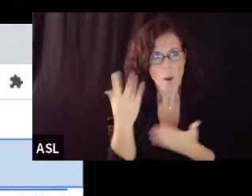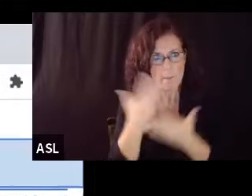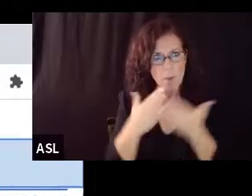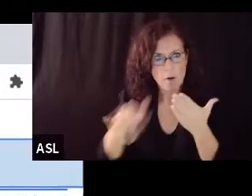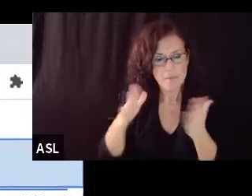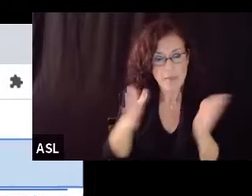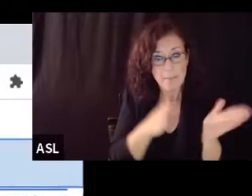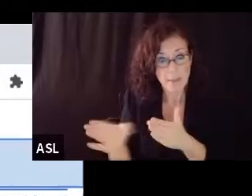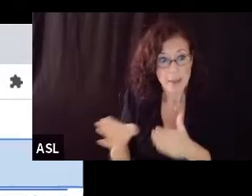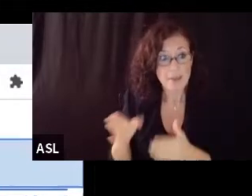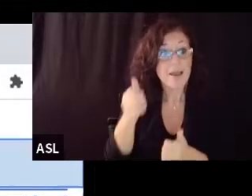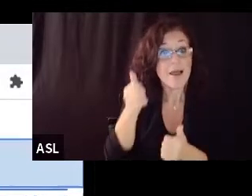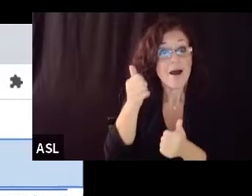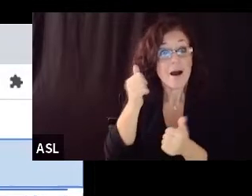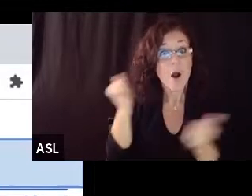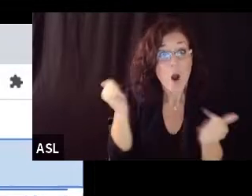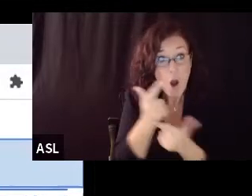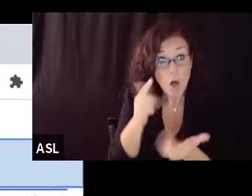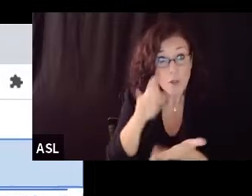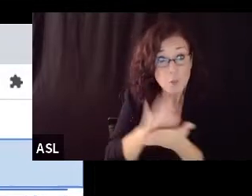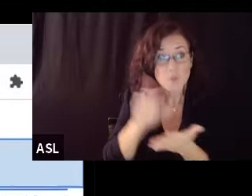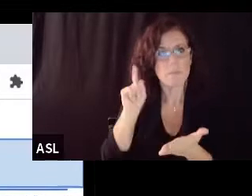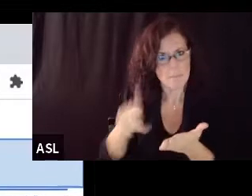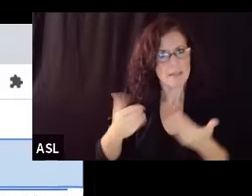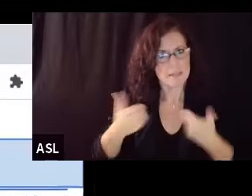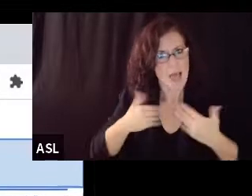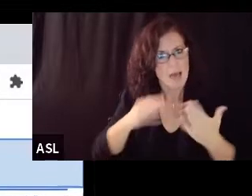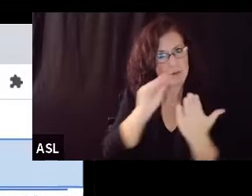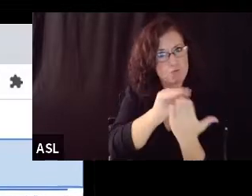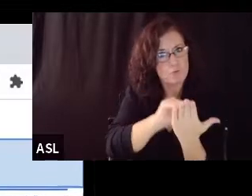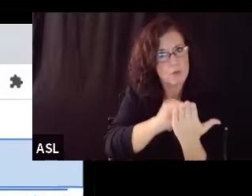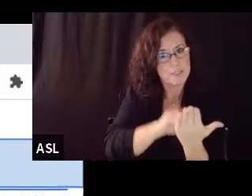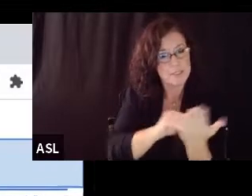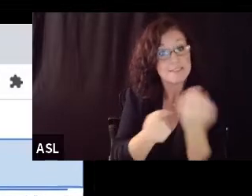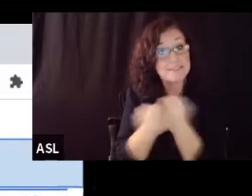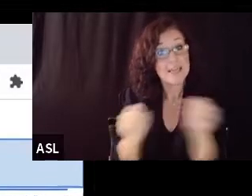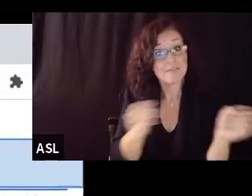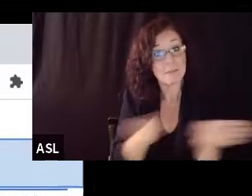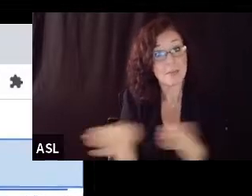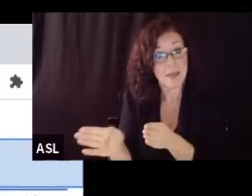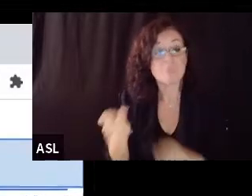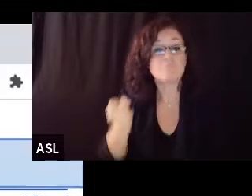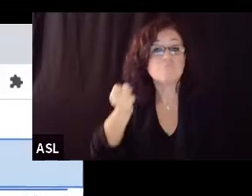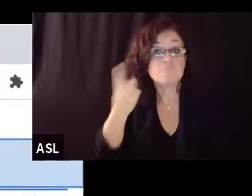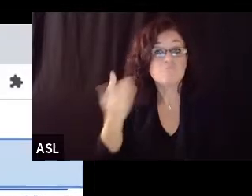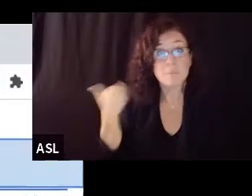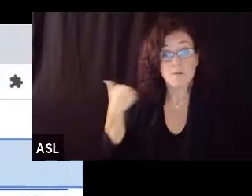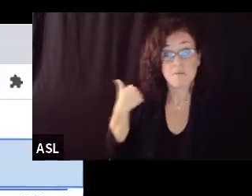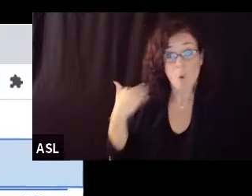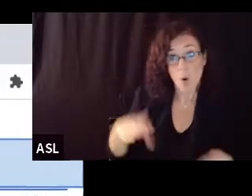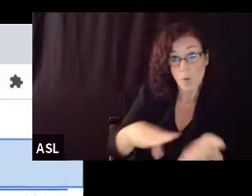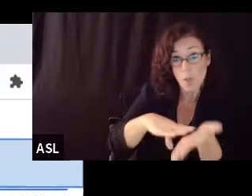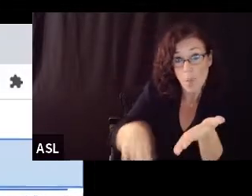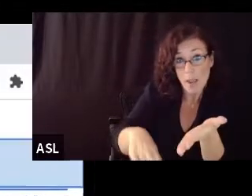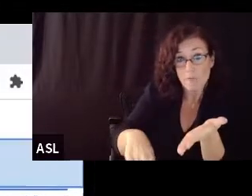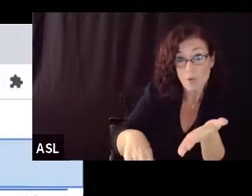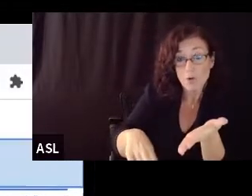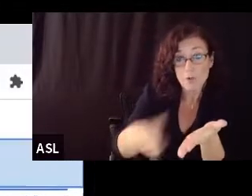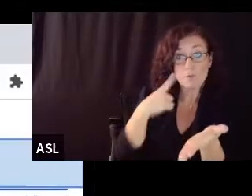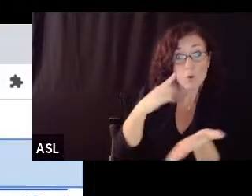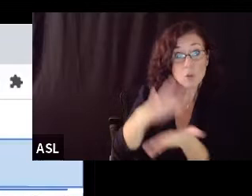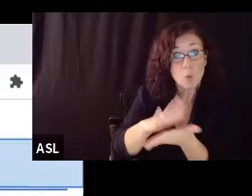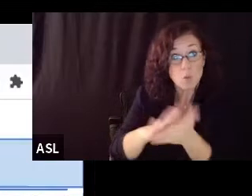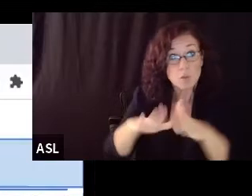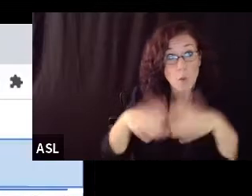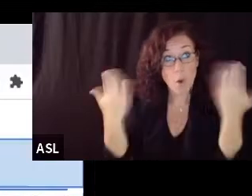have a safety plan now elementary school waivers included a similar plan like the